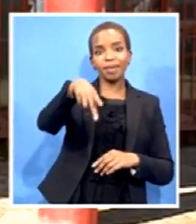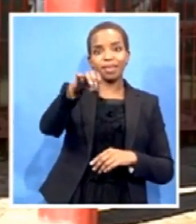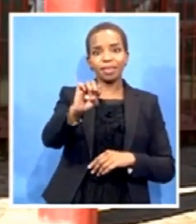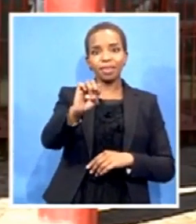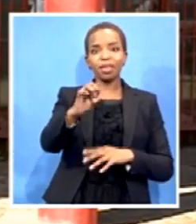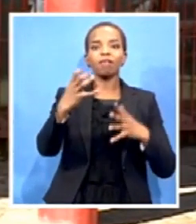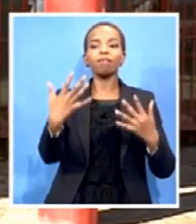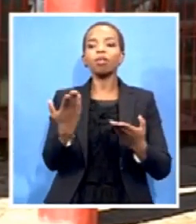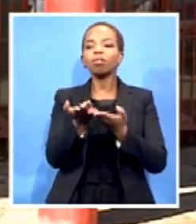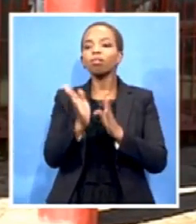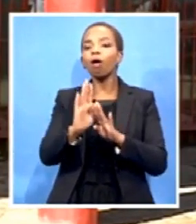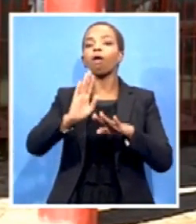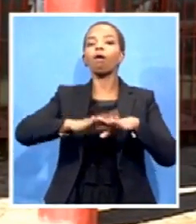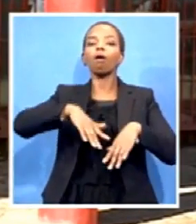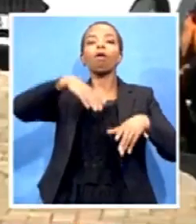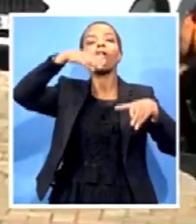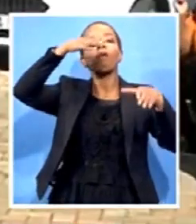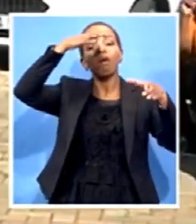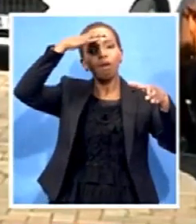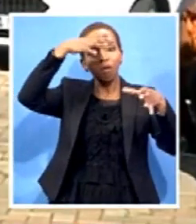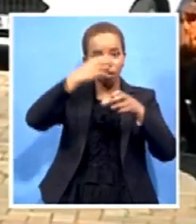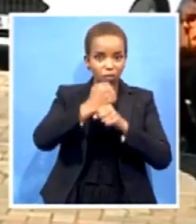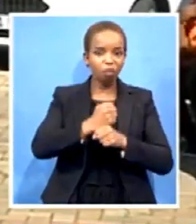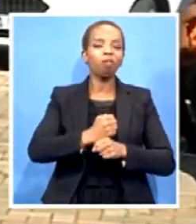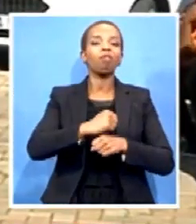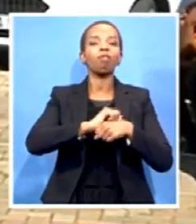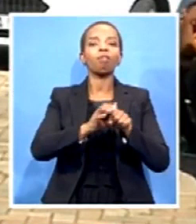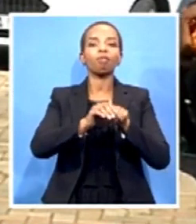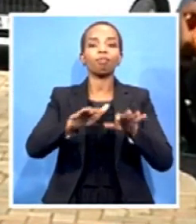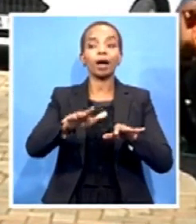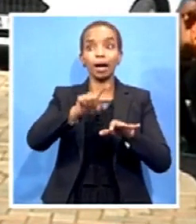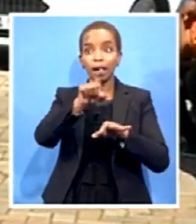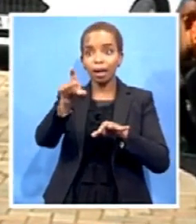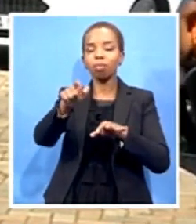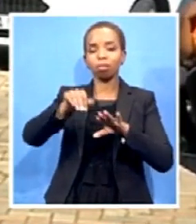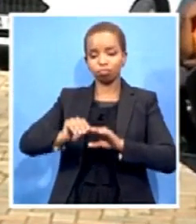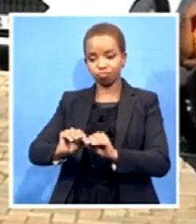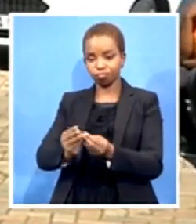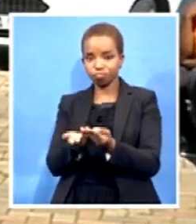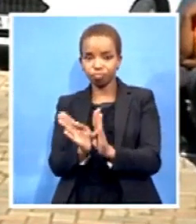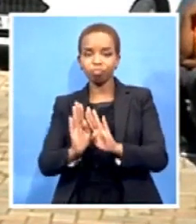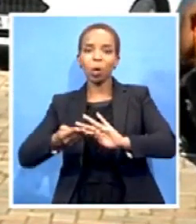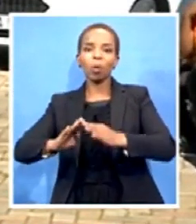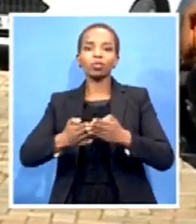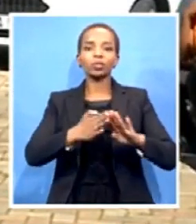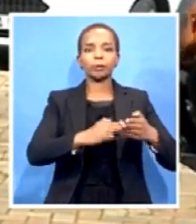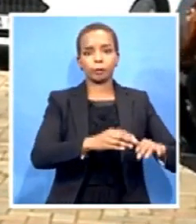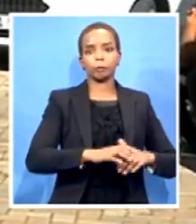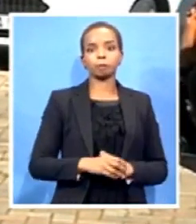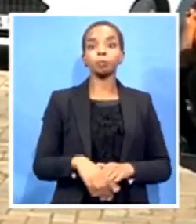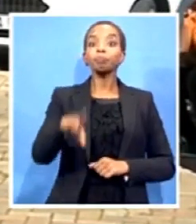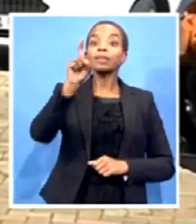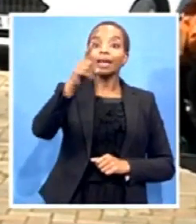educate our communities. It's really a good idea to attend this training, so we can help the